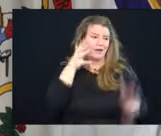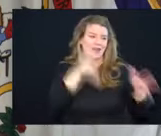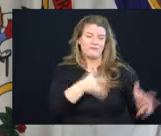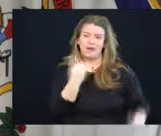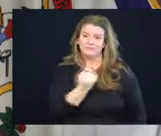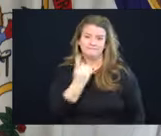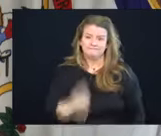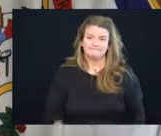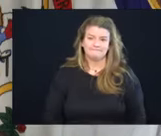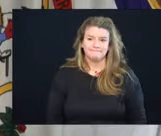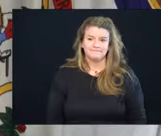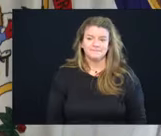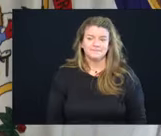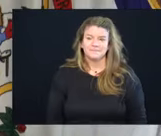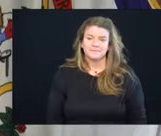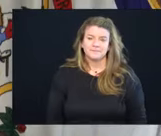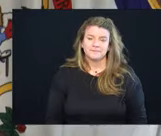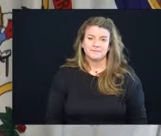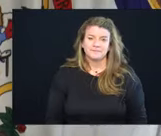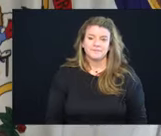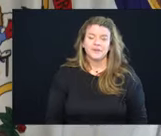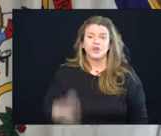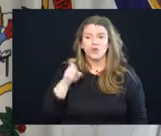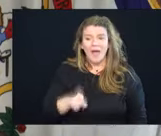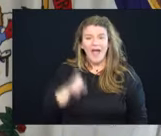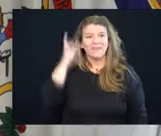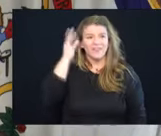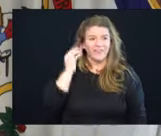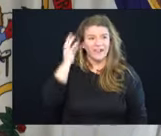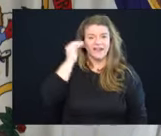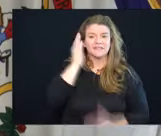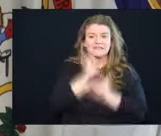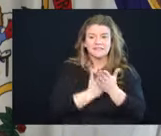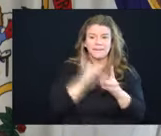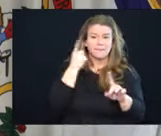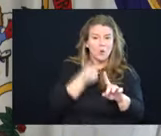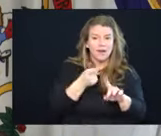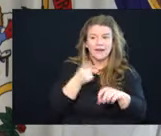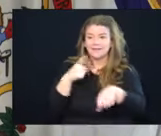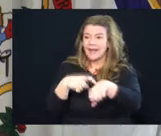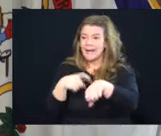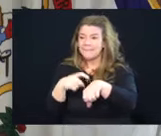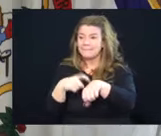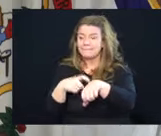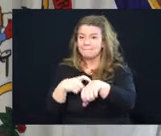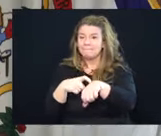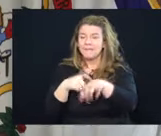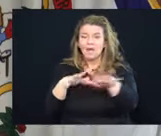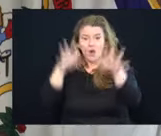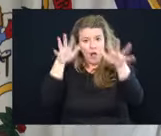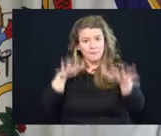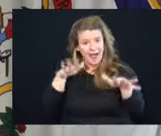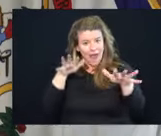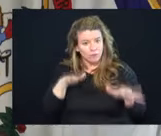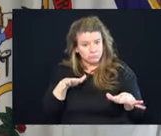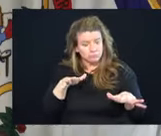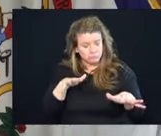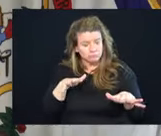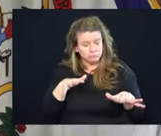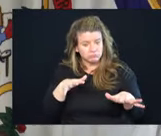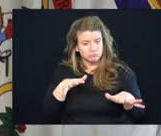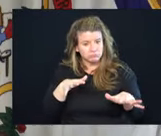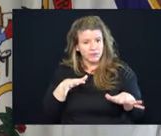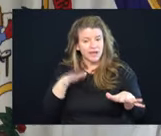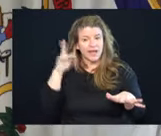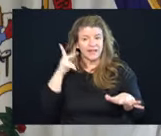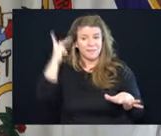happen, you know. And so, you know, you have to think that at some point in time, you know, cool heads and, and, and